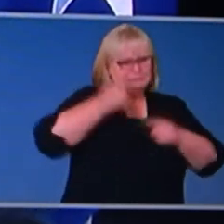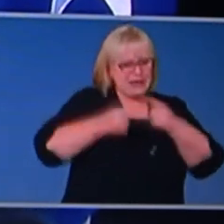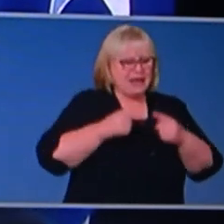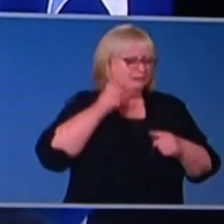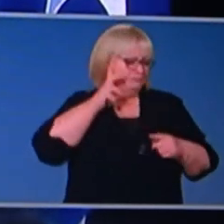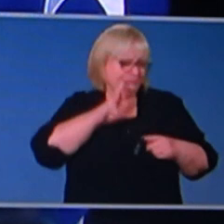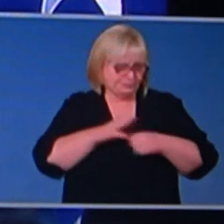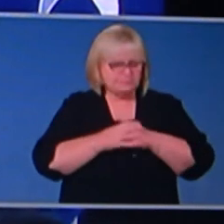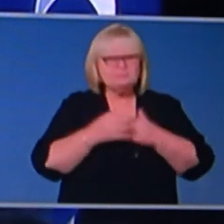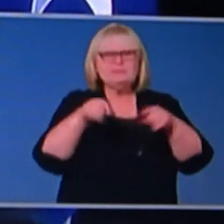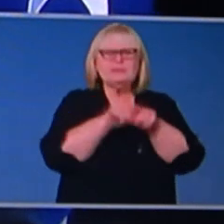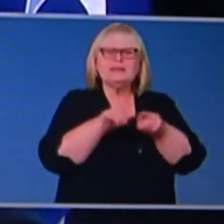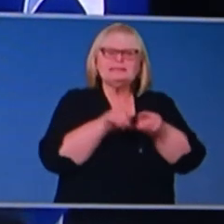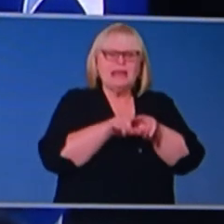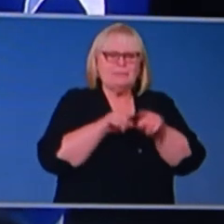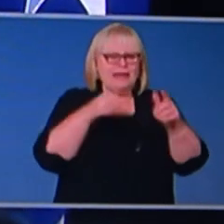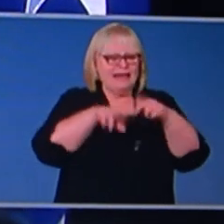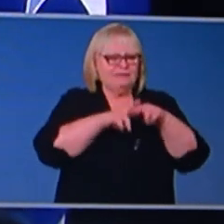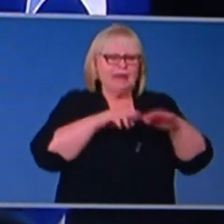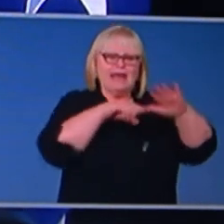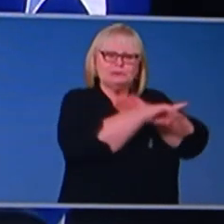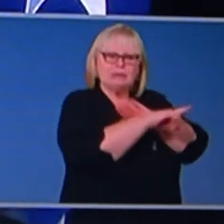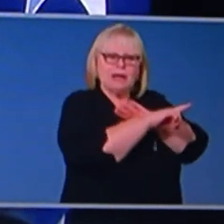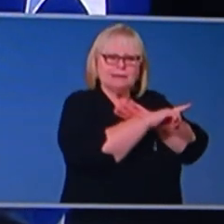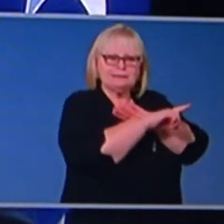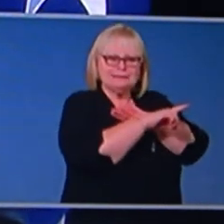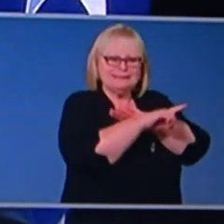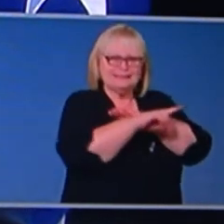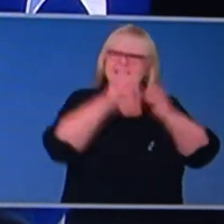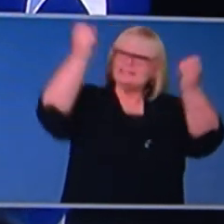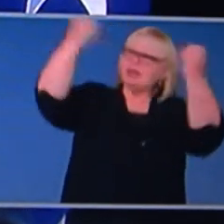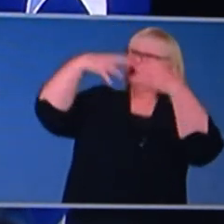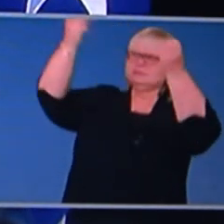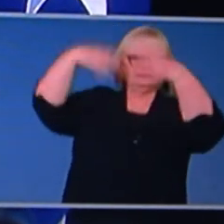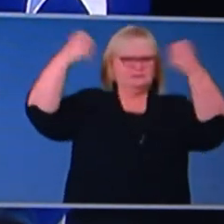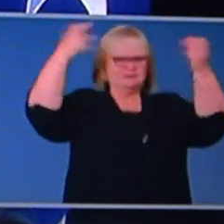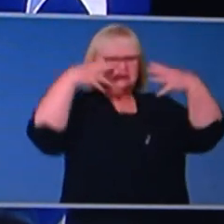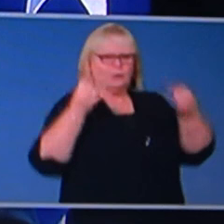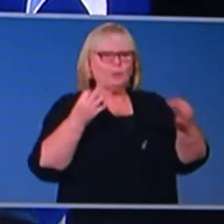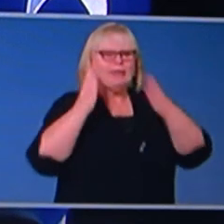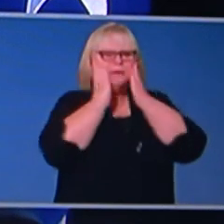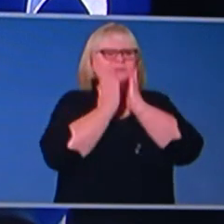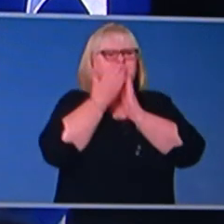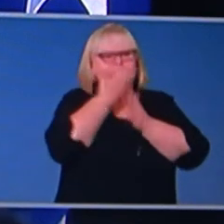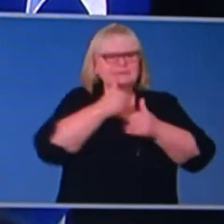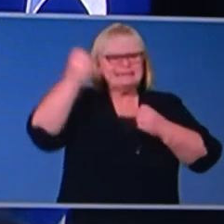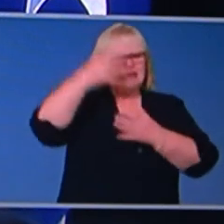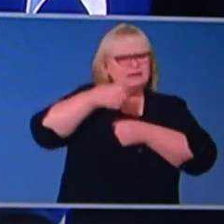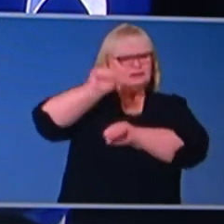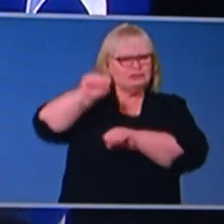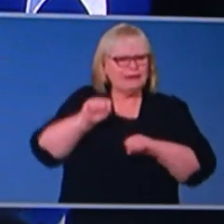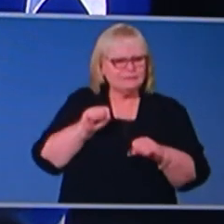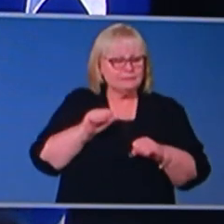it's like not putting on sunscreen to go out into the blazing sun. The coronavirus